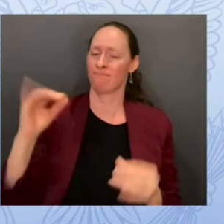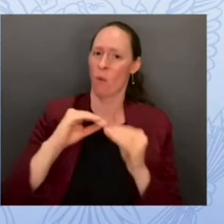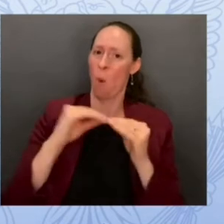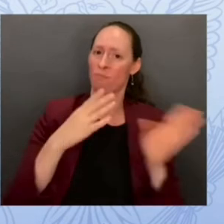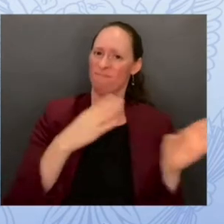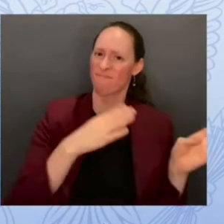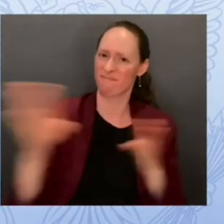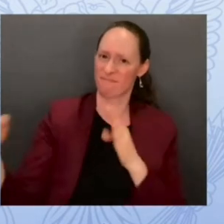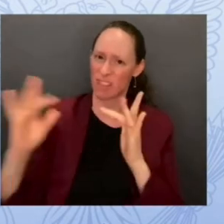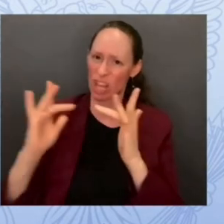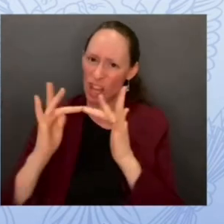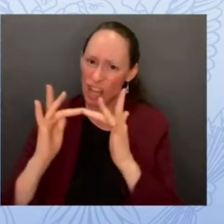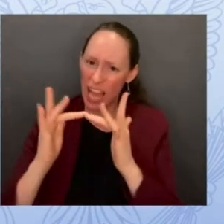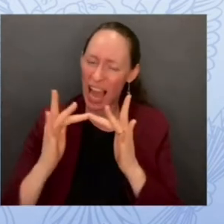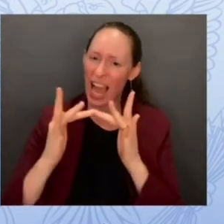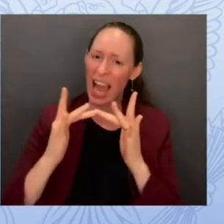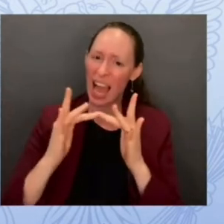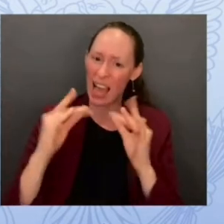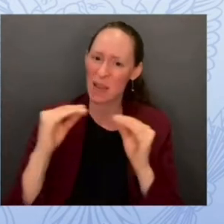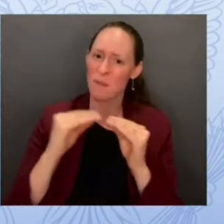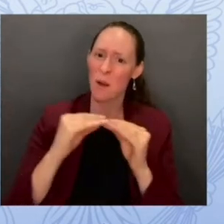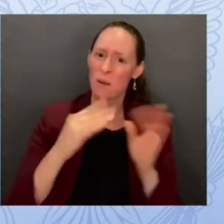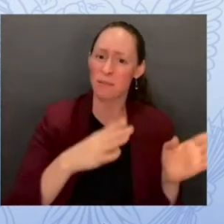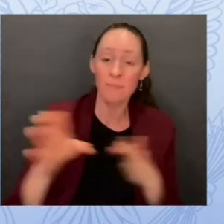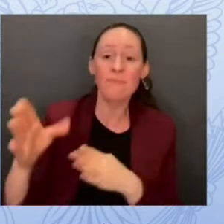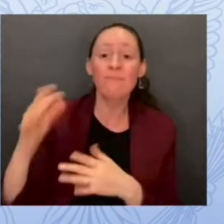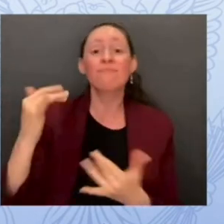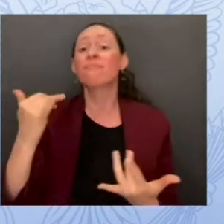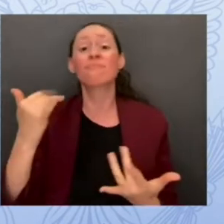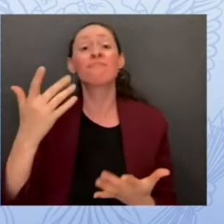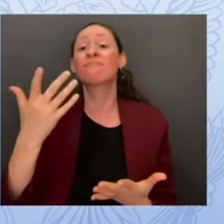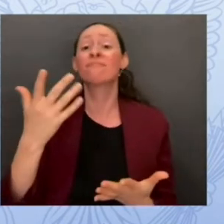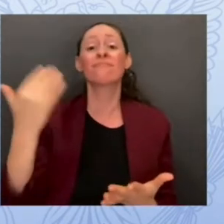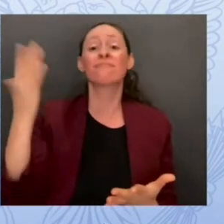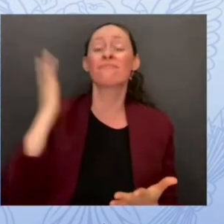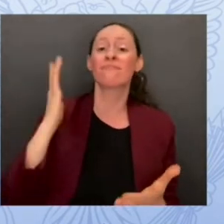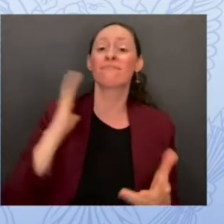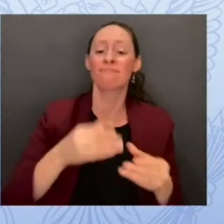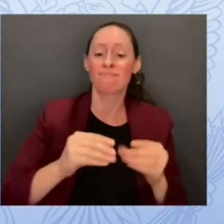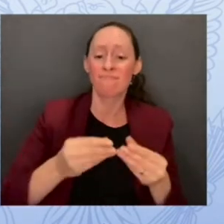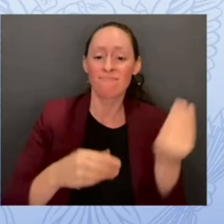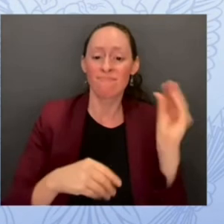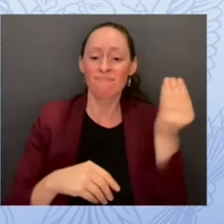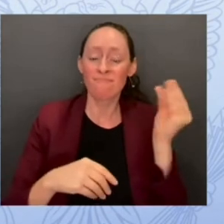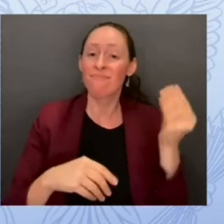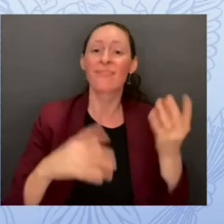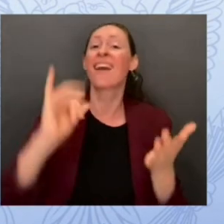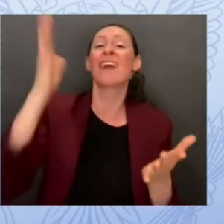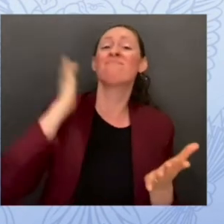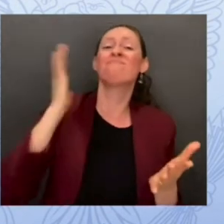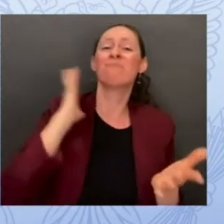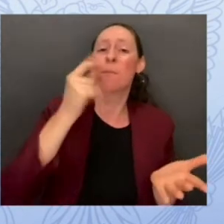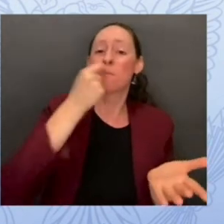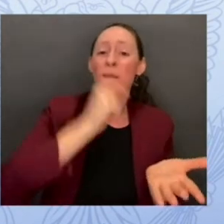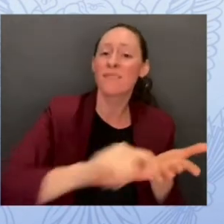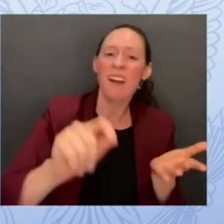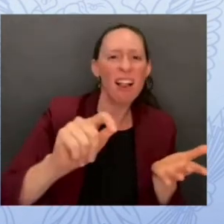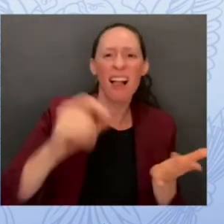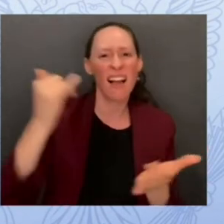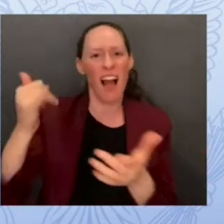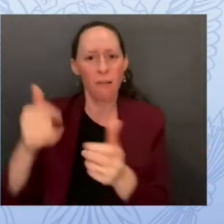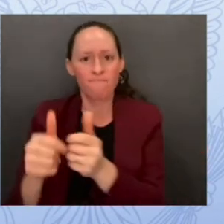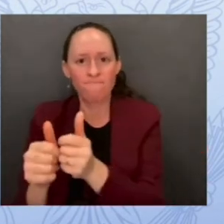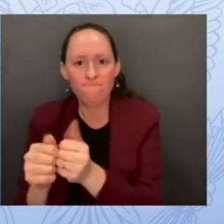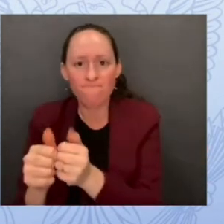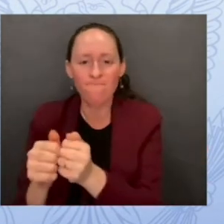in our schools. Last school year, the average number of unique educational technology tools accessed per